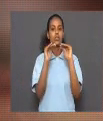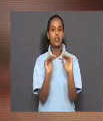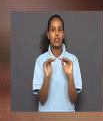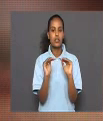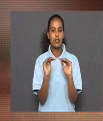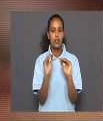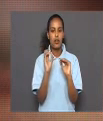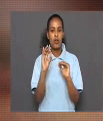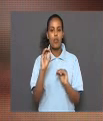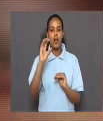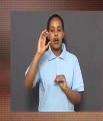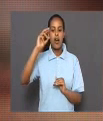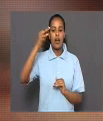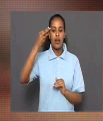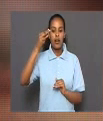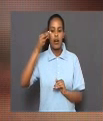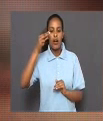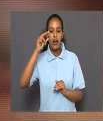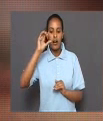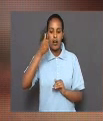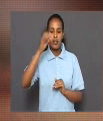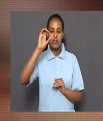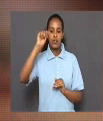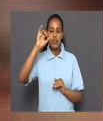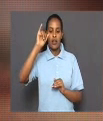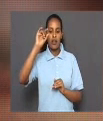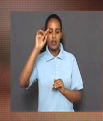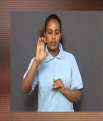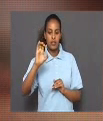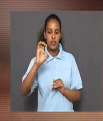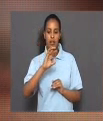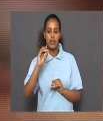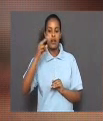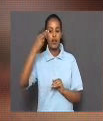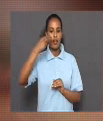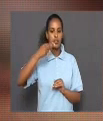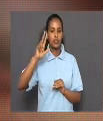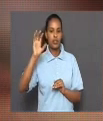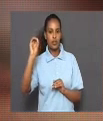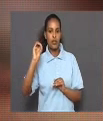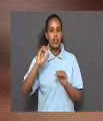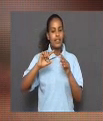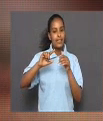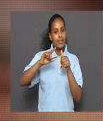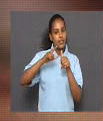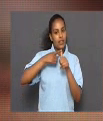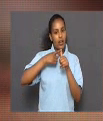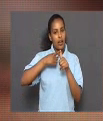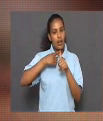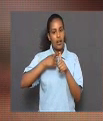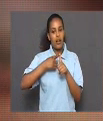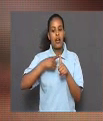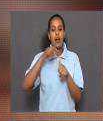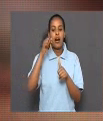concentration of acetate and hydronium. The initial concentration